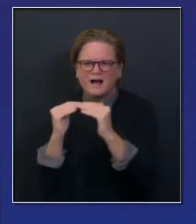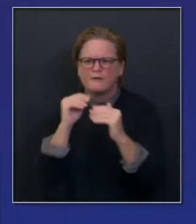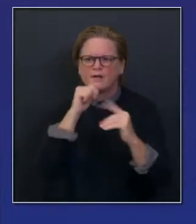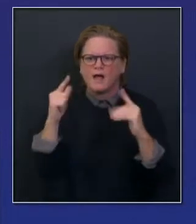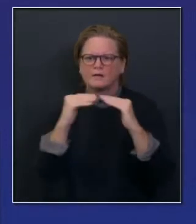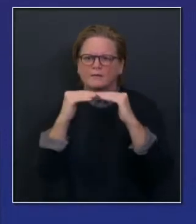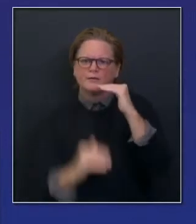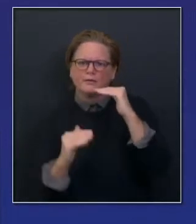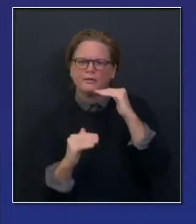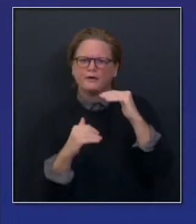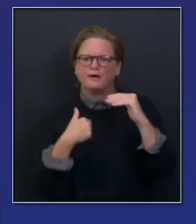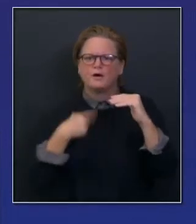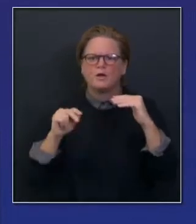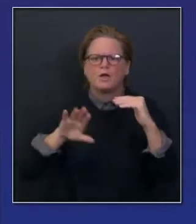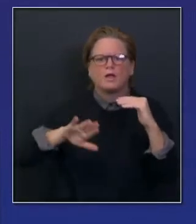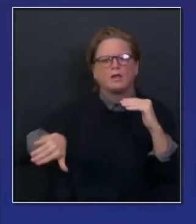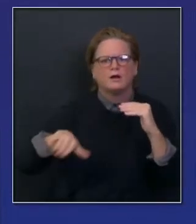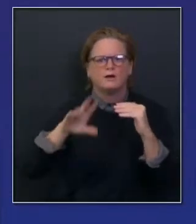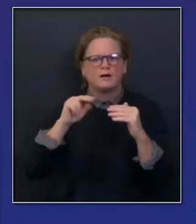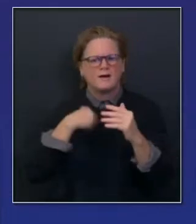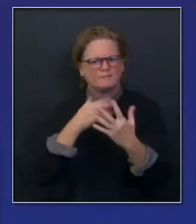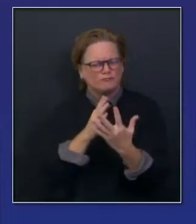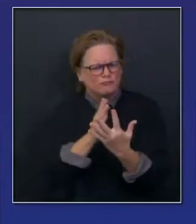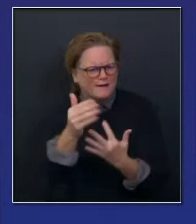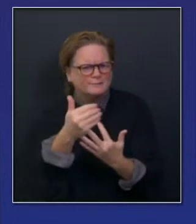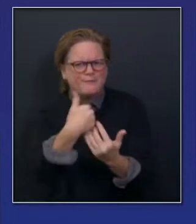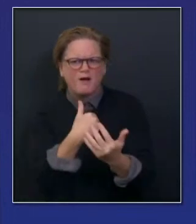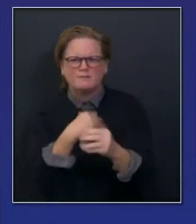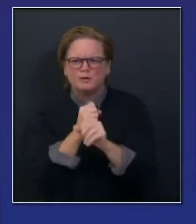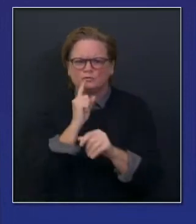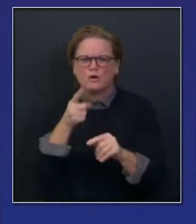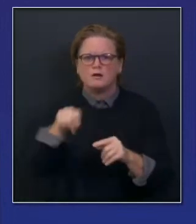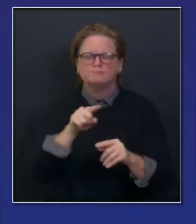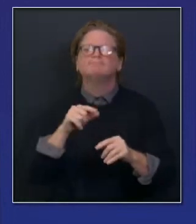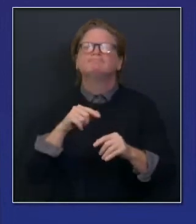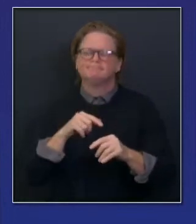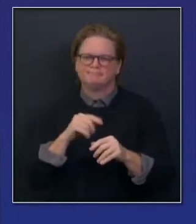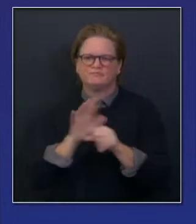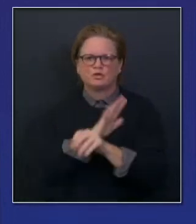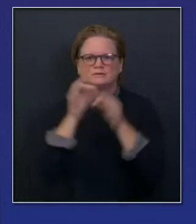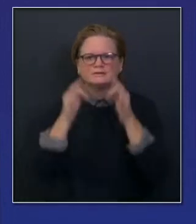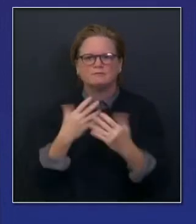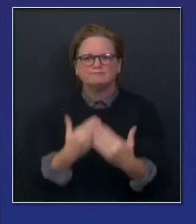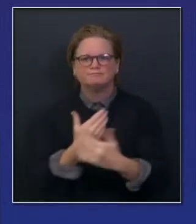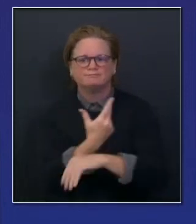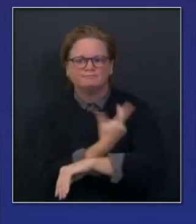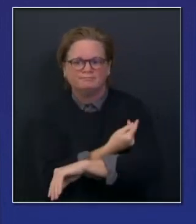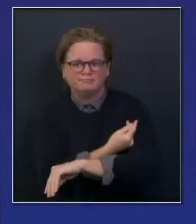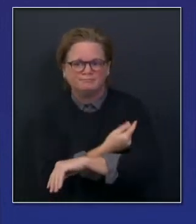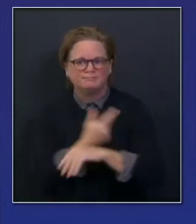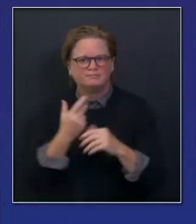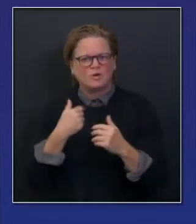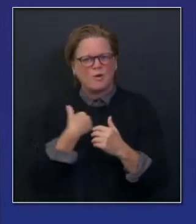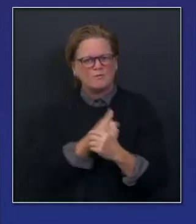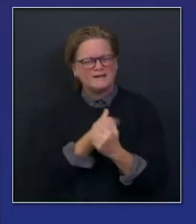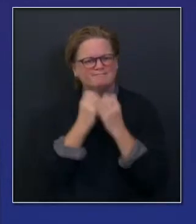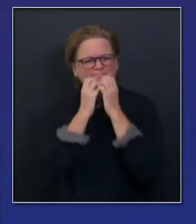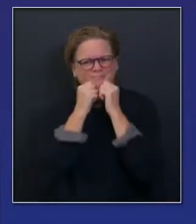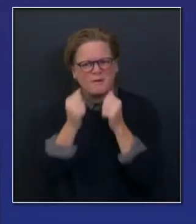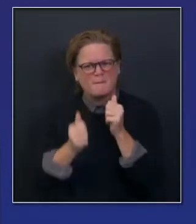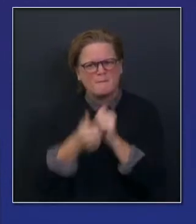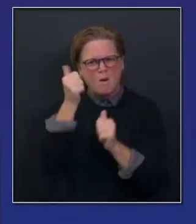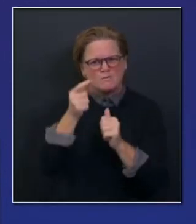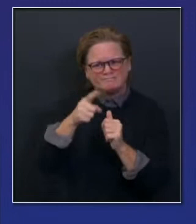they truly are being delivered to those most in need with a prioritization. And so we put out those guidelines